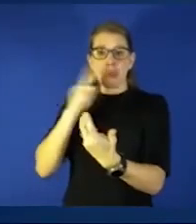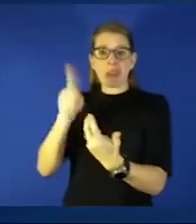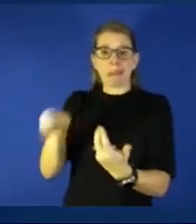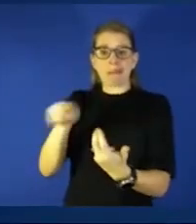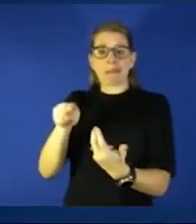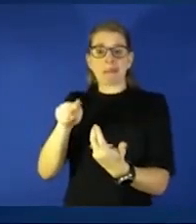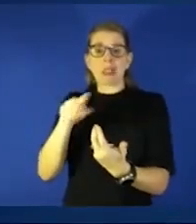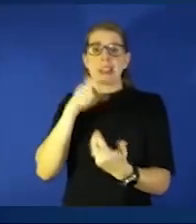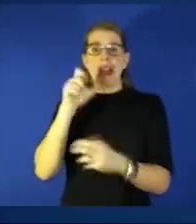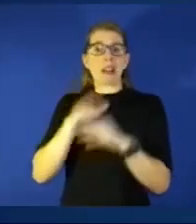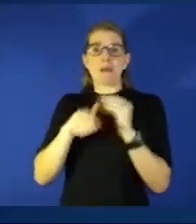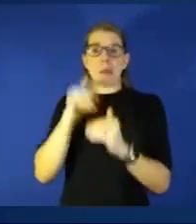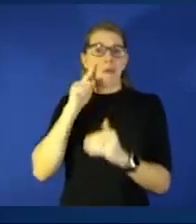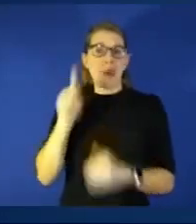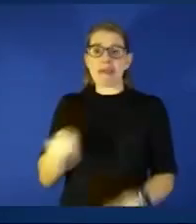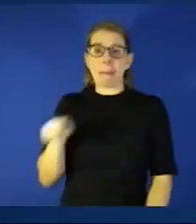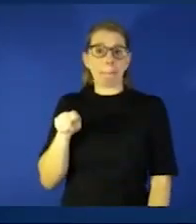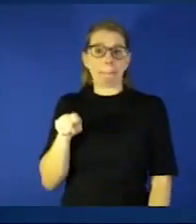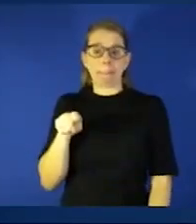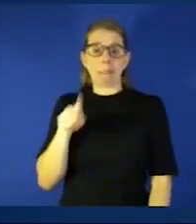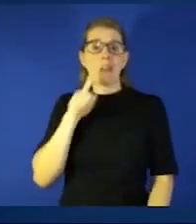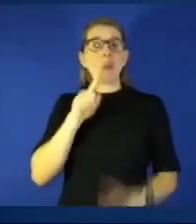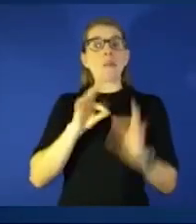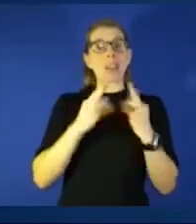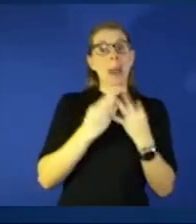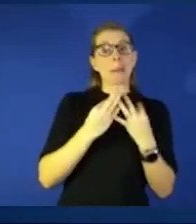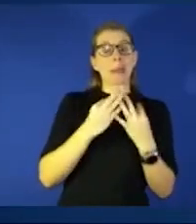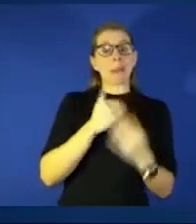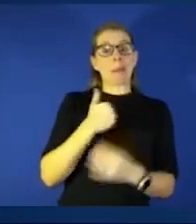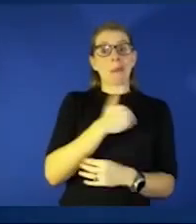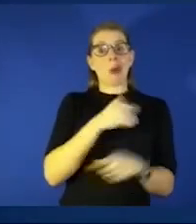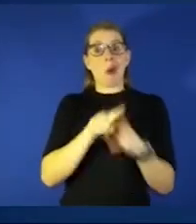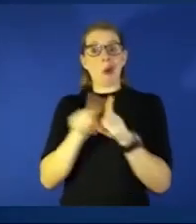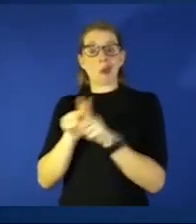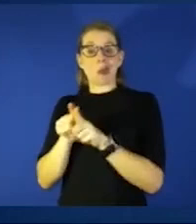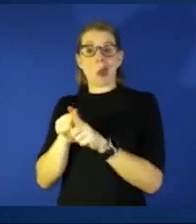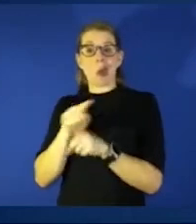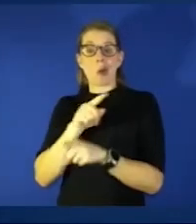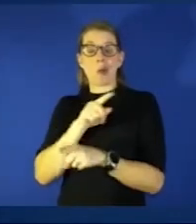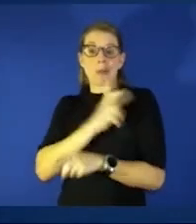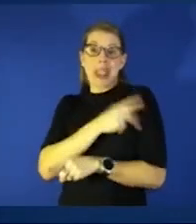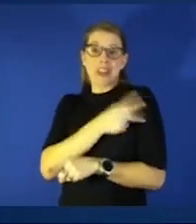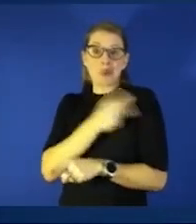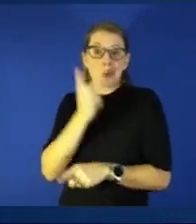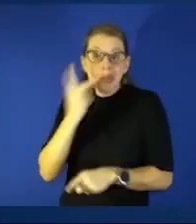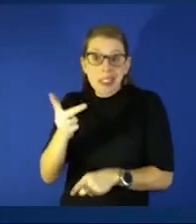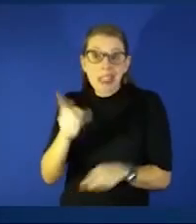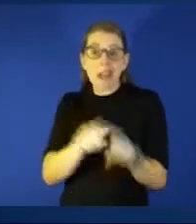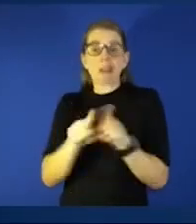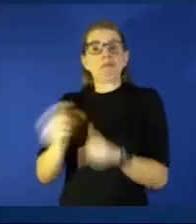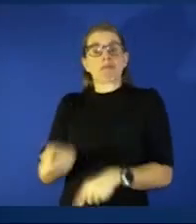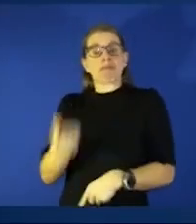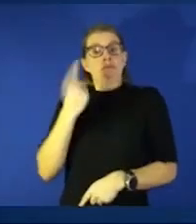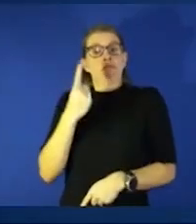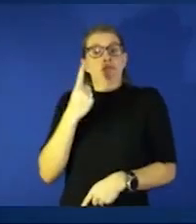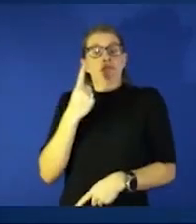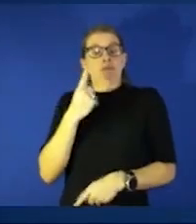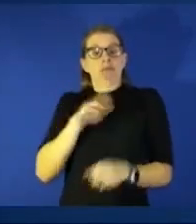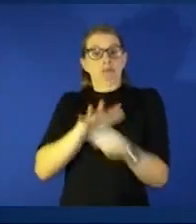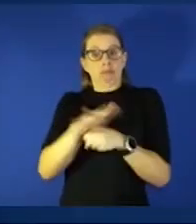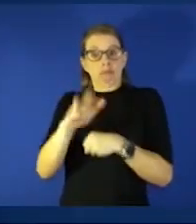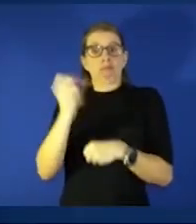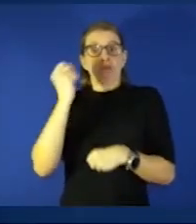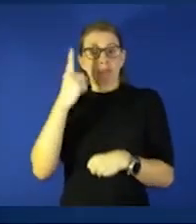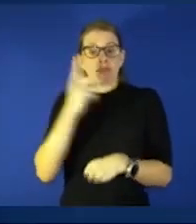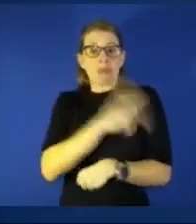for them for the family member and for the patient to see and to understand and to really grasp um how sick these patients